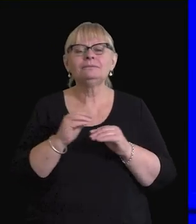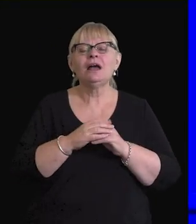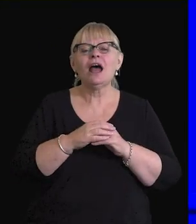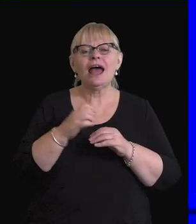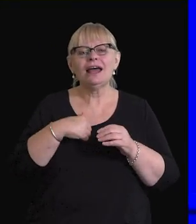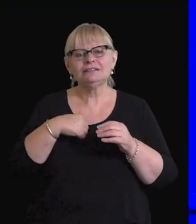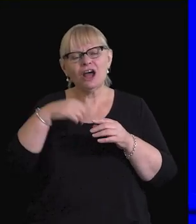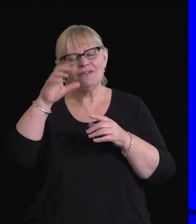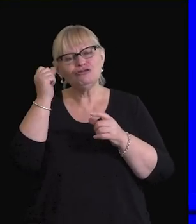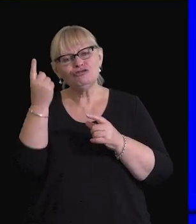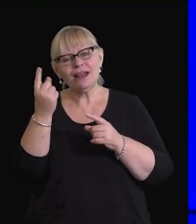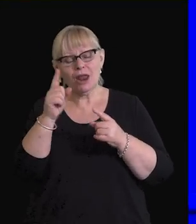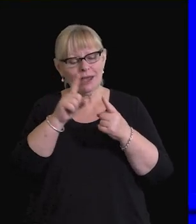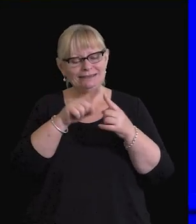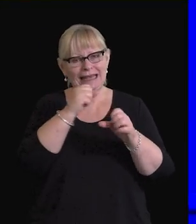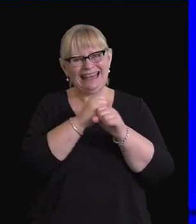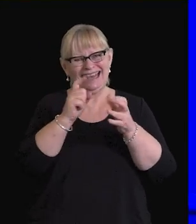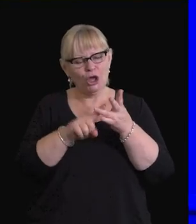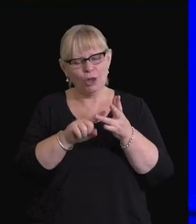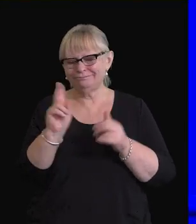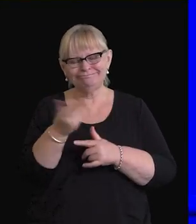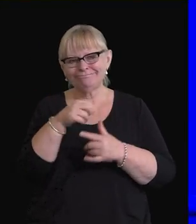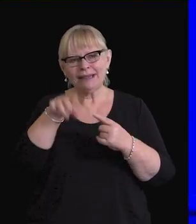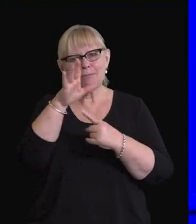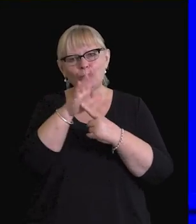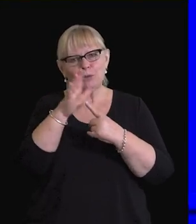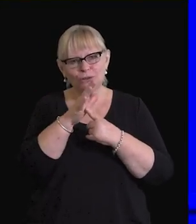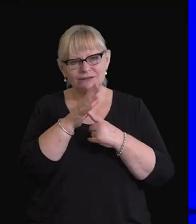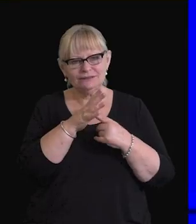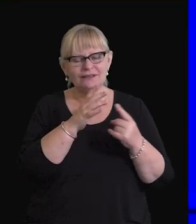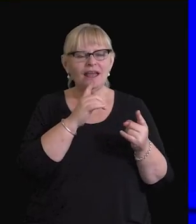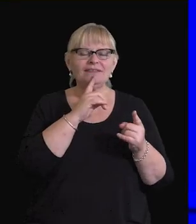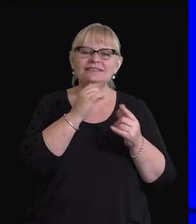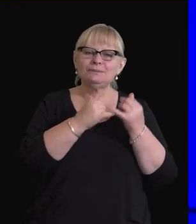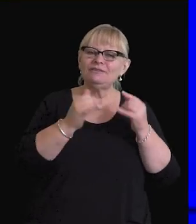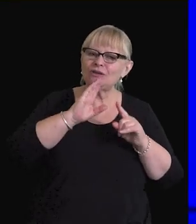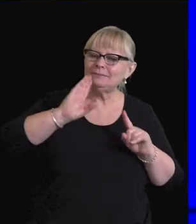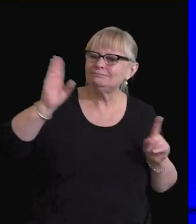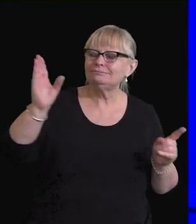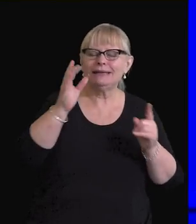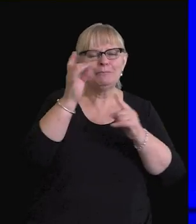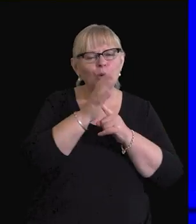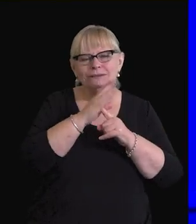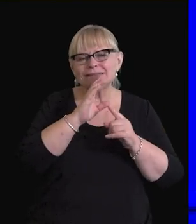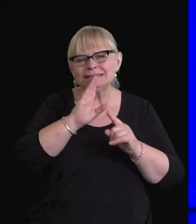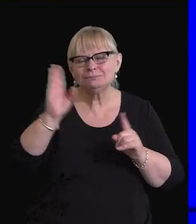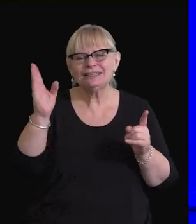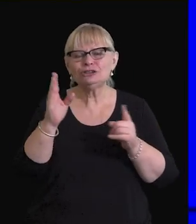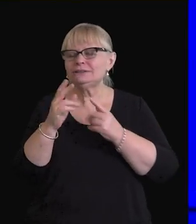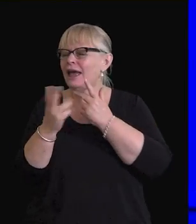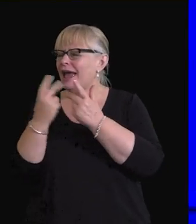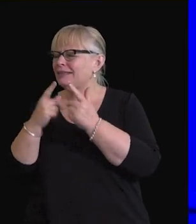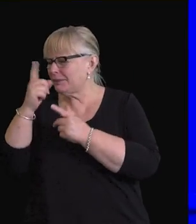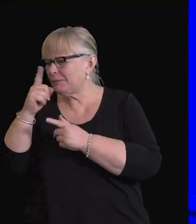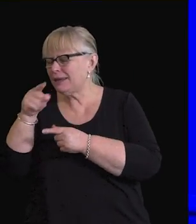ego is what ties together the two extremes. The self-important speeches of people in power, and the struggle that others